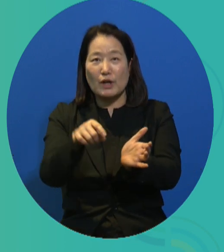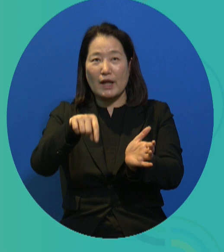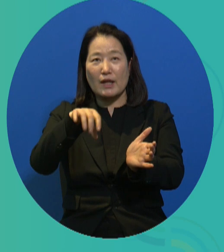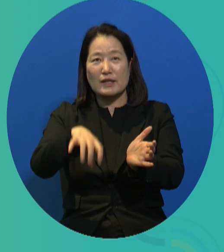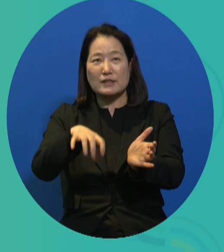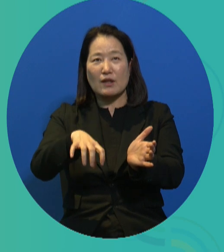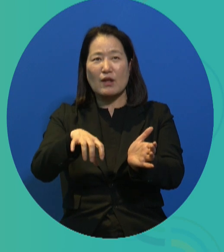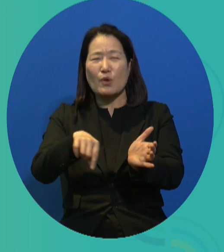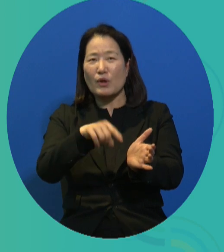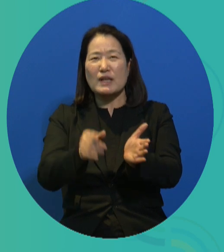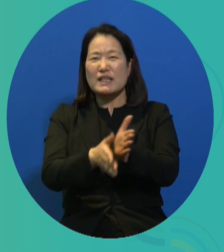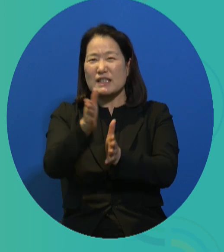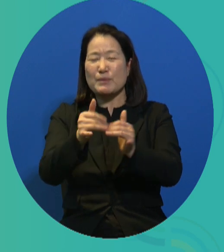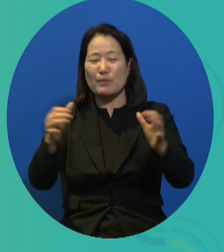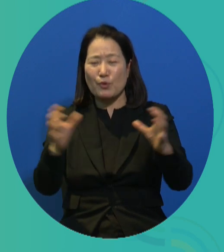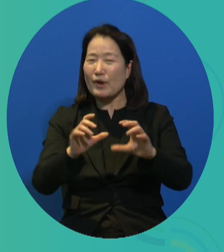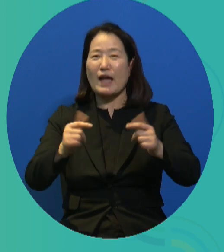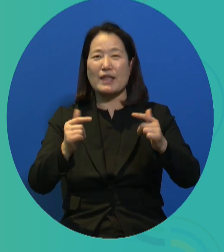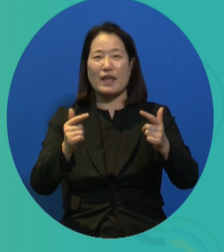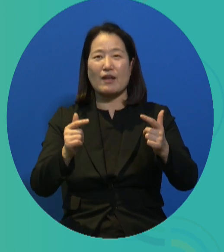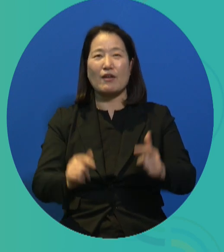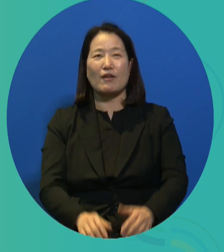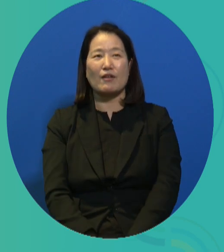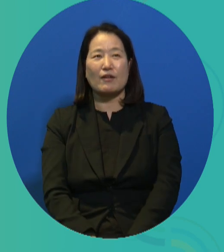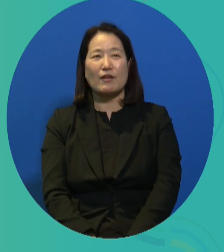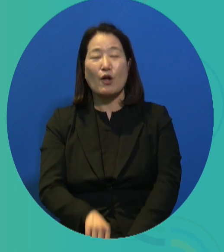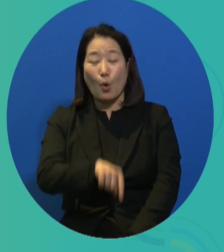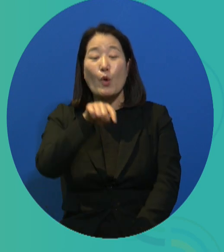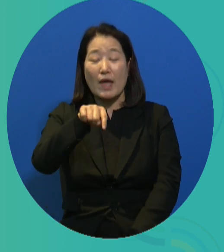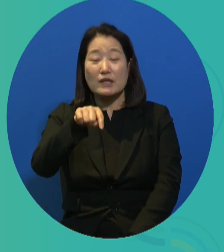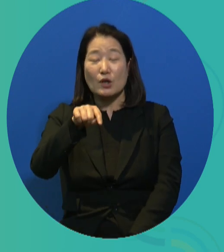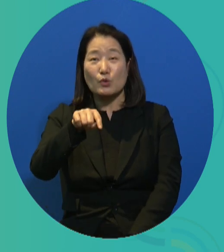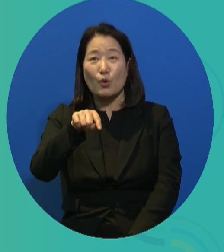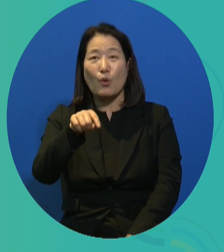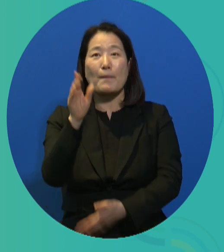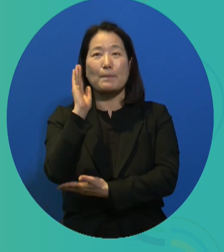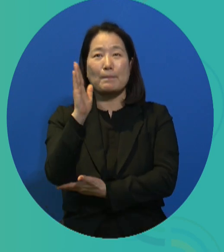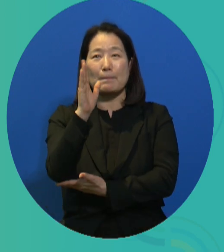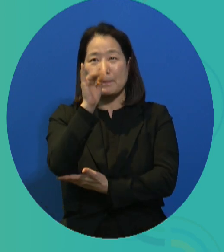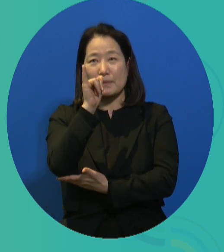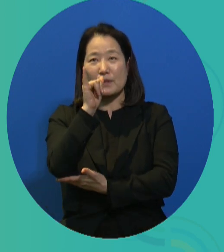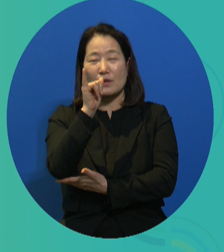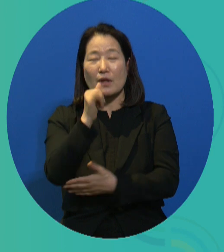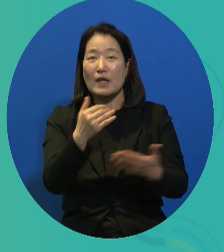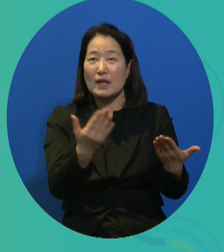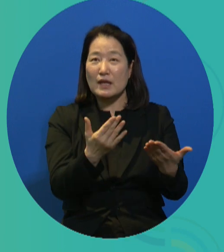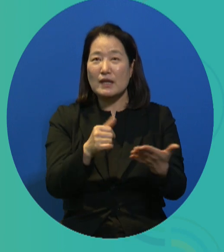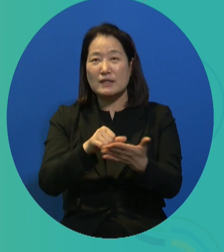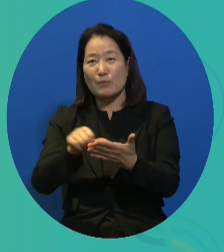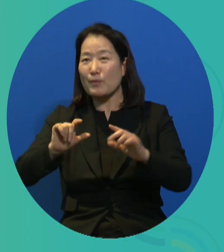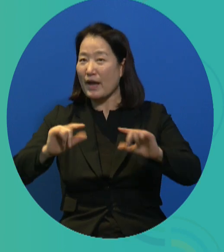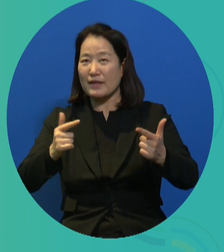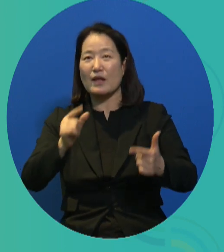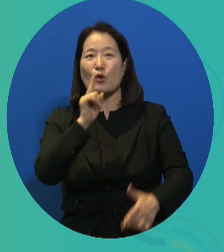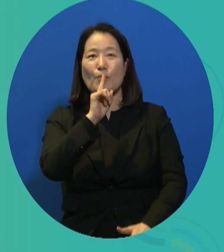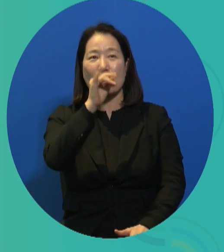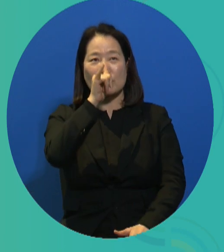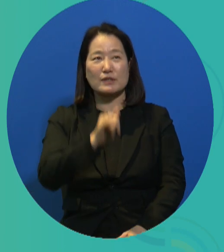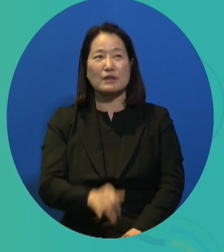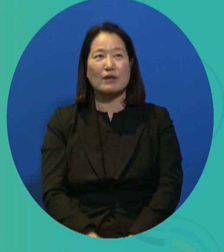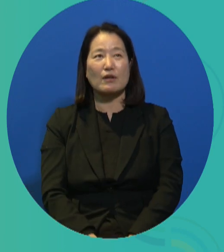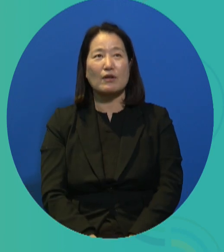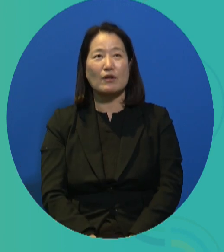capitalist states. It's not a collective of leftist organizations. It's a union of capitalist market economies.